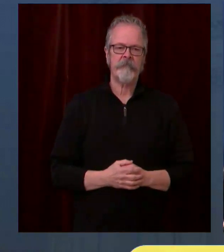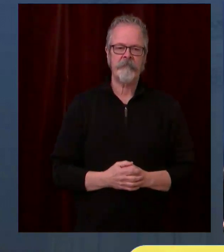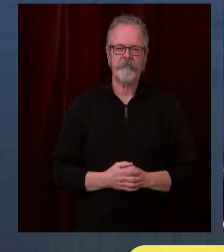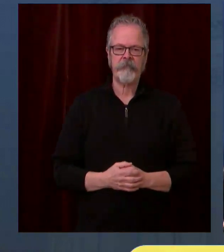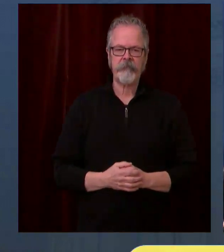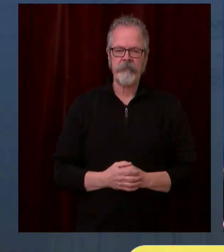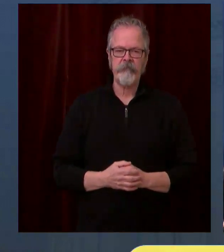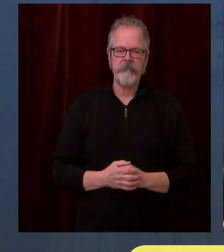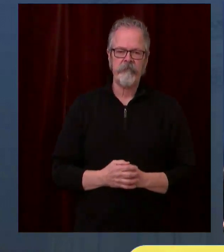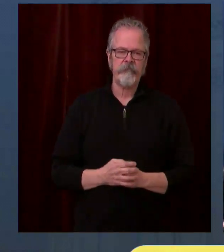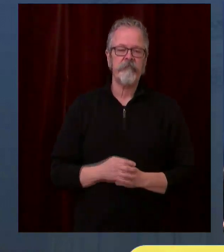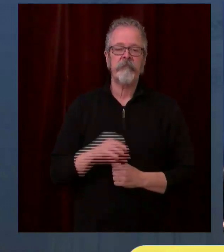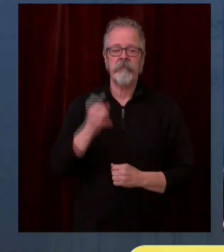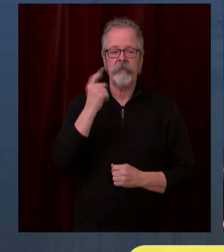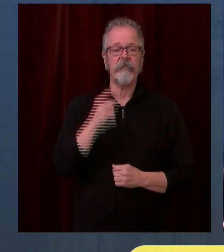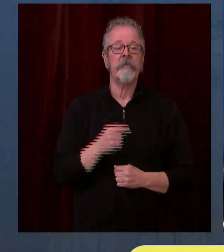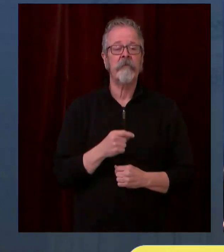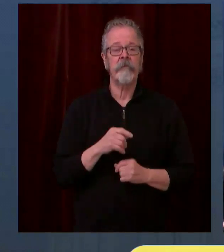clinics,